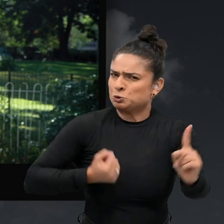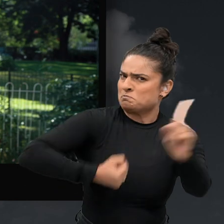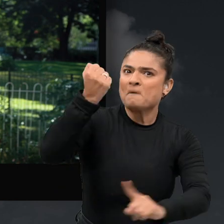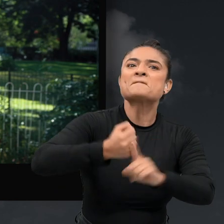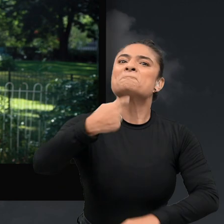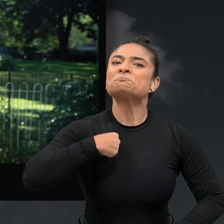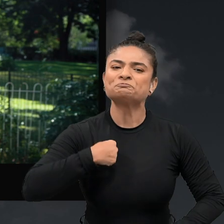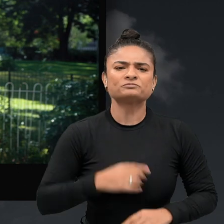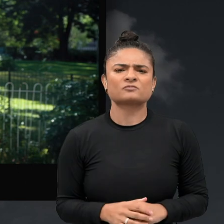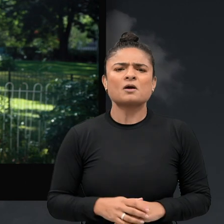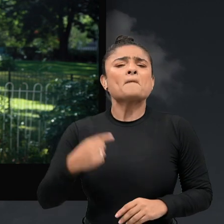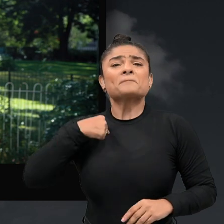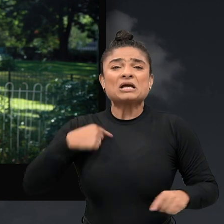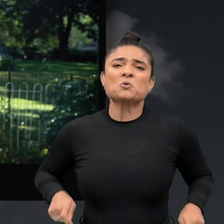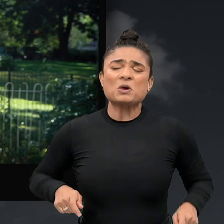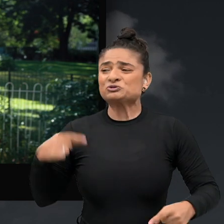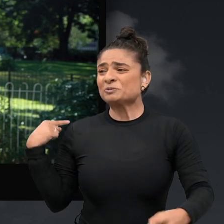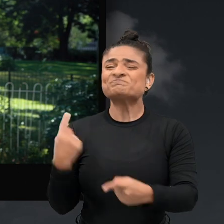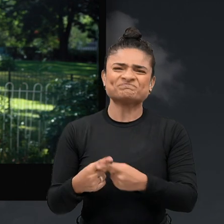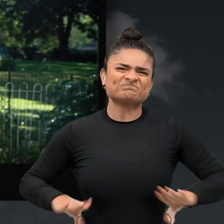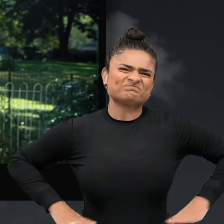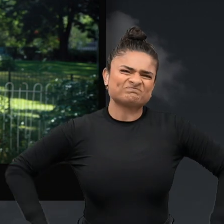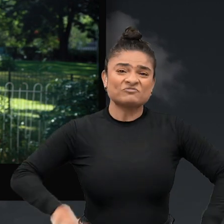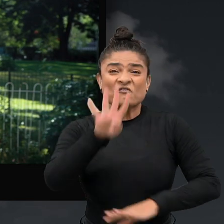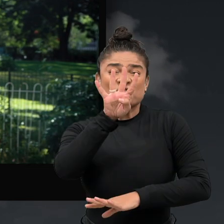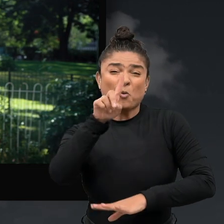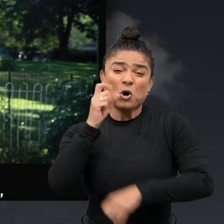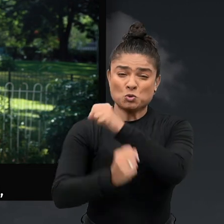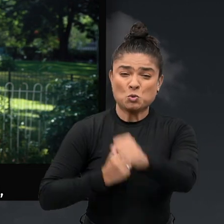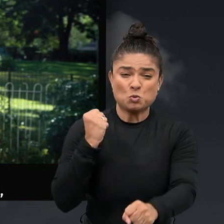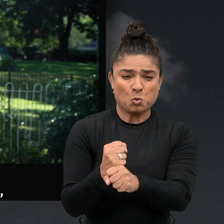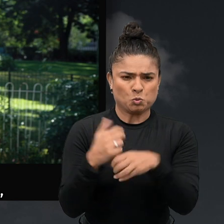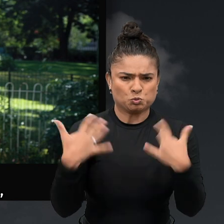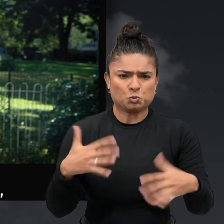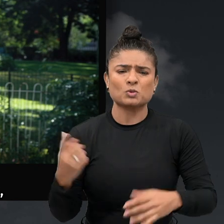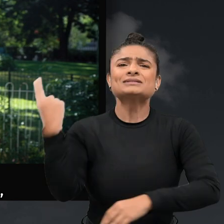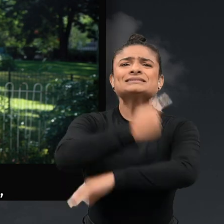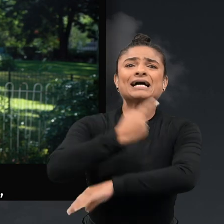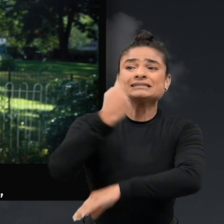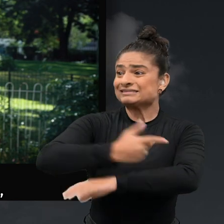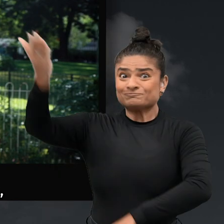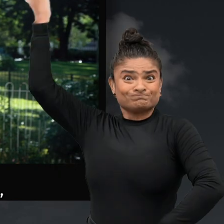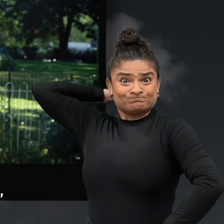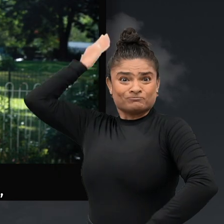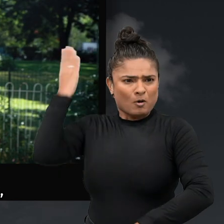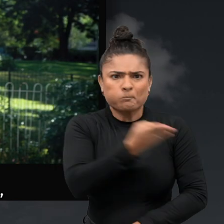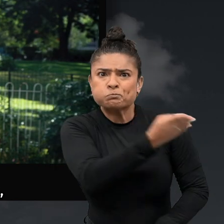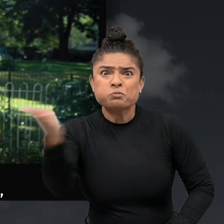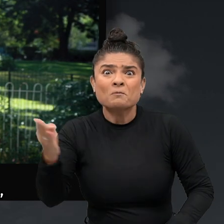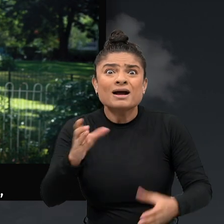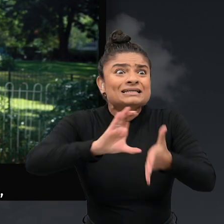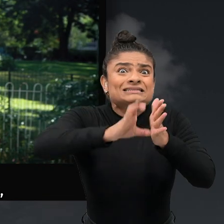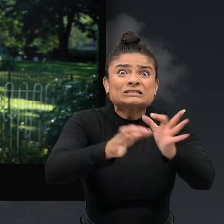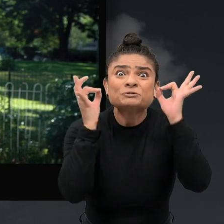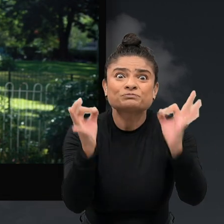activist. I've been in a wheelchair as a paraplegic for 41 years and in those days there was zero facilities for